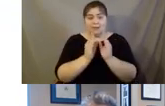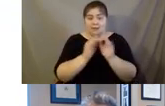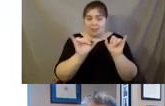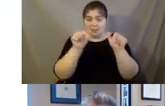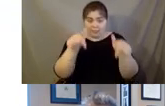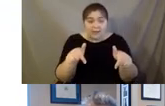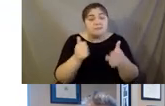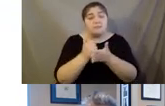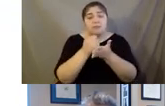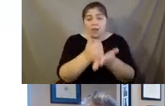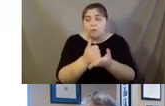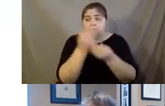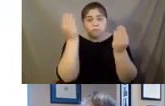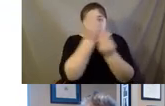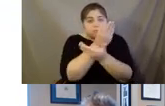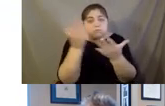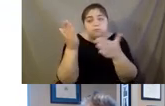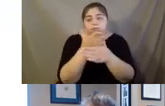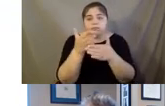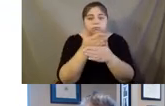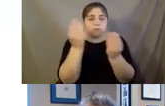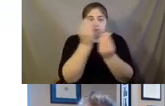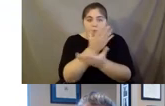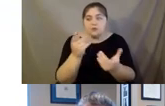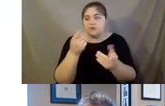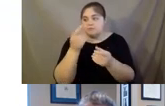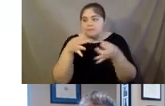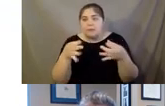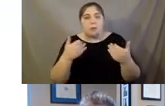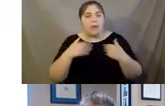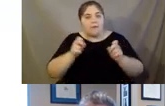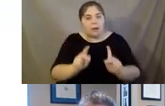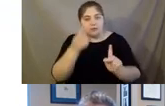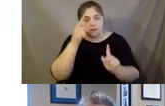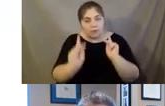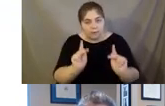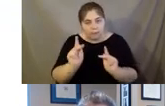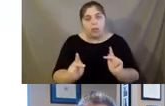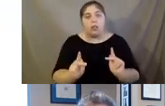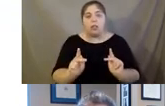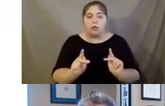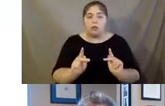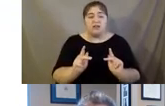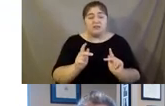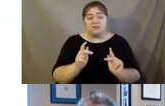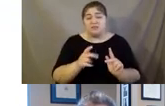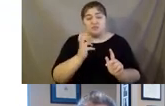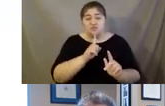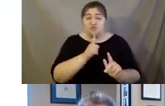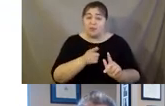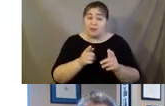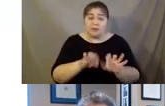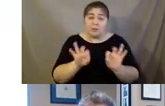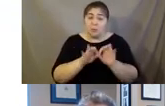the word out that we have opportunities for people. So, you know, those are some of probably the most important ways.